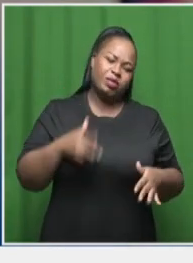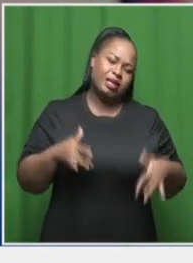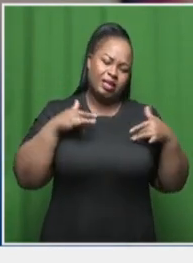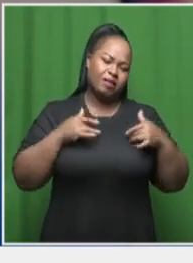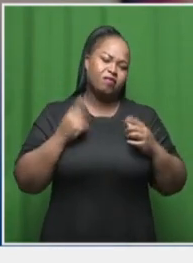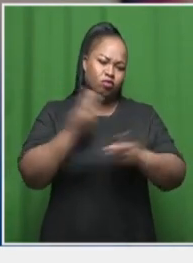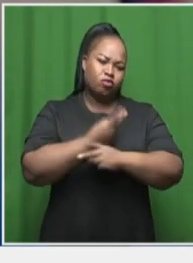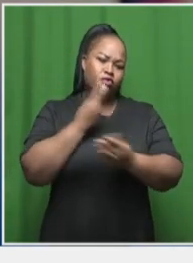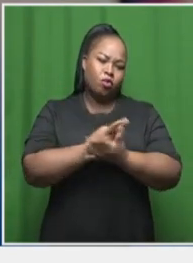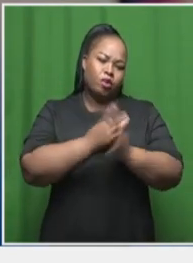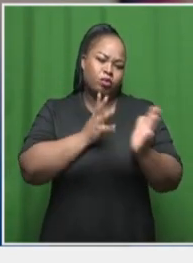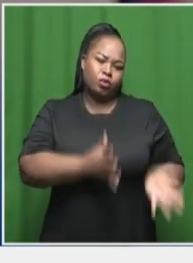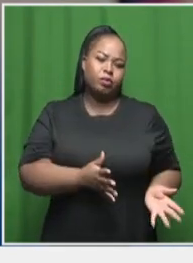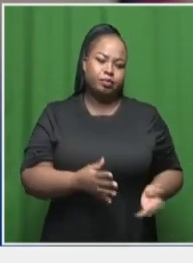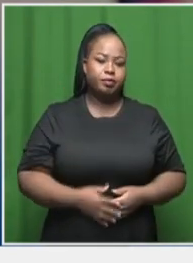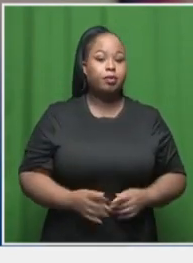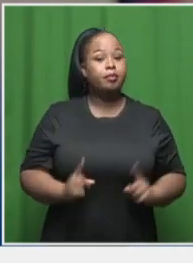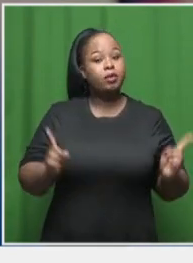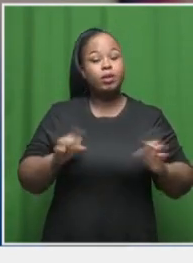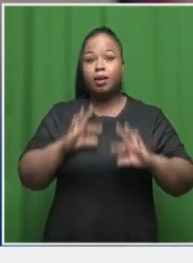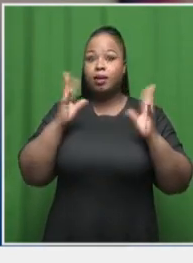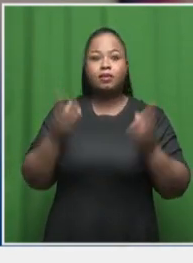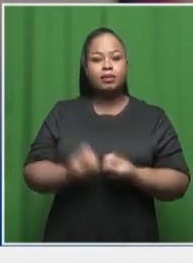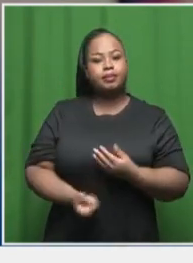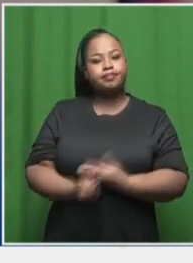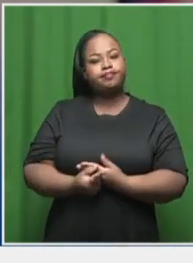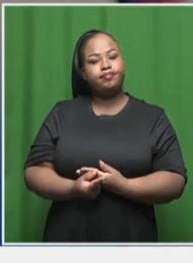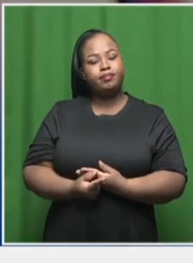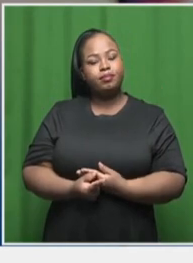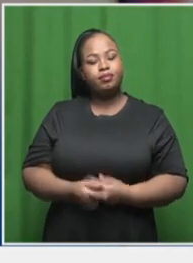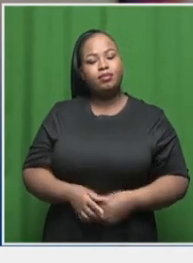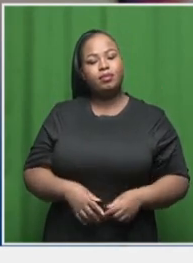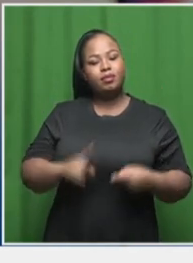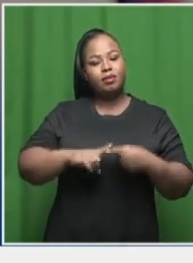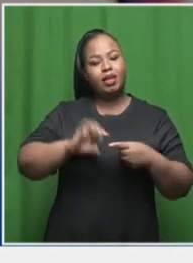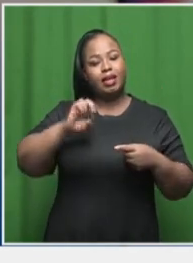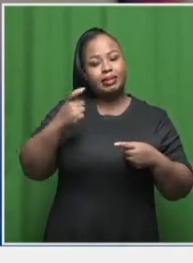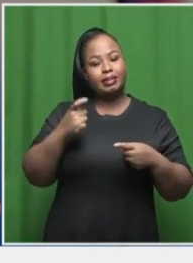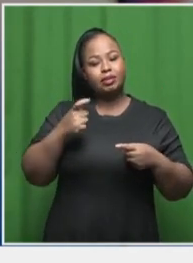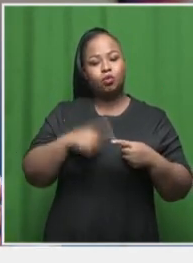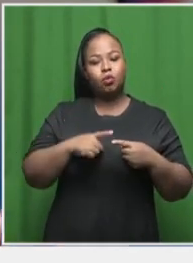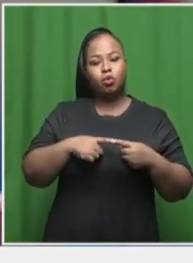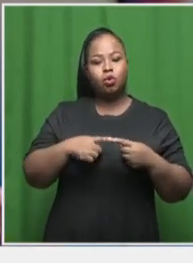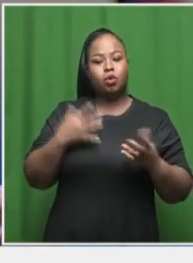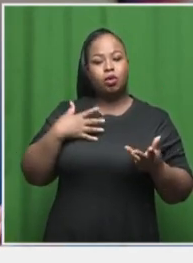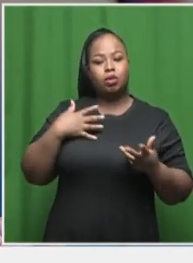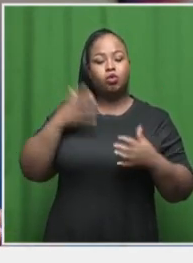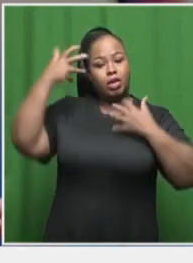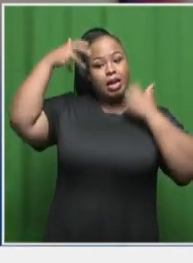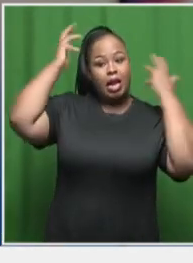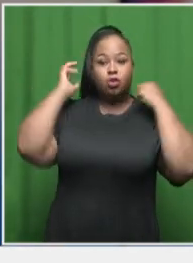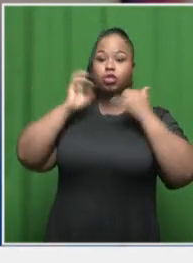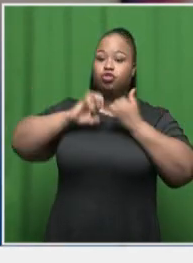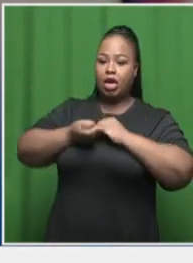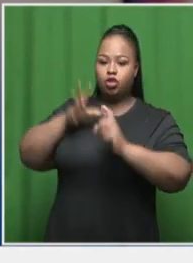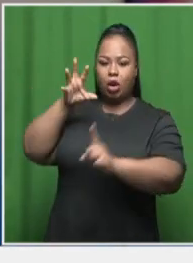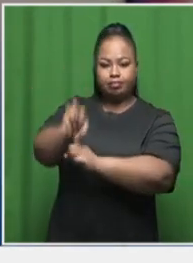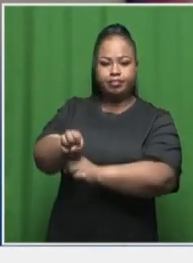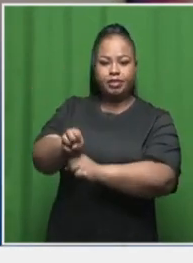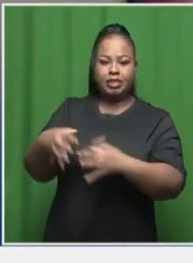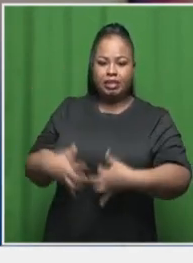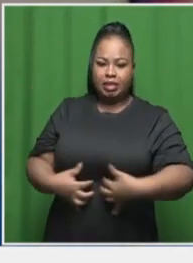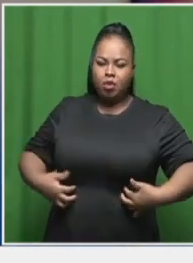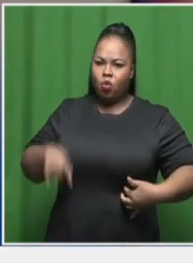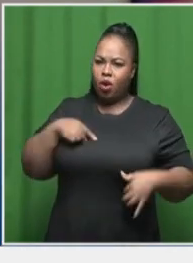way we used to live. but like with all of that, that happened with the Alex, the lion biting, trying, attempting to bite the zebra